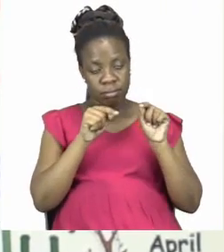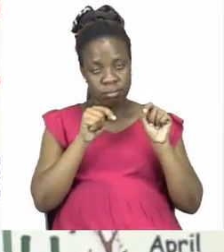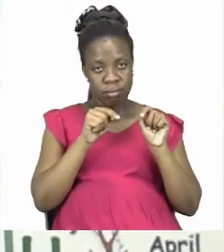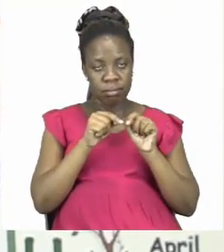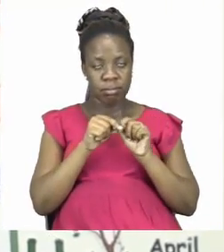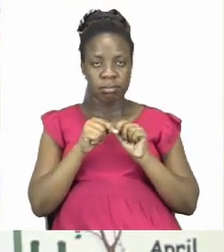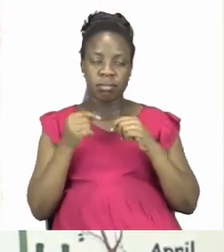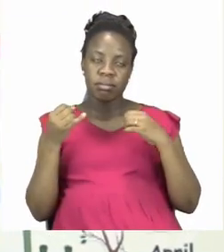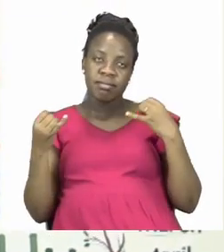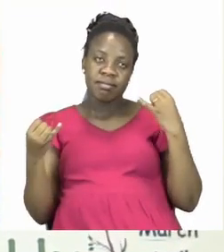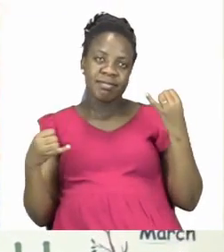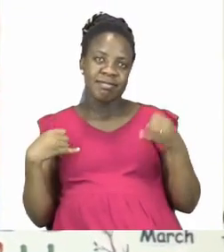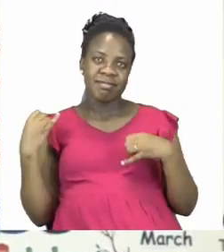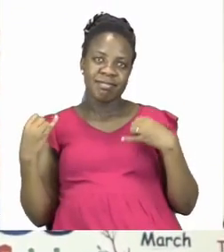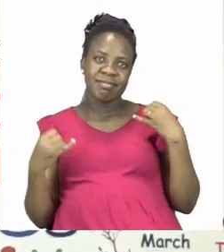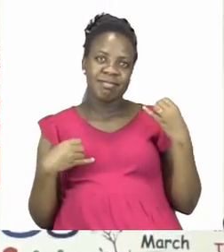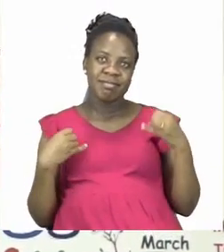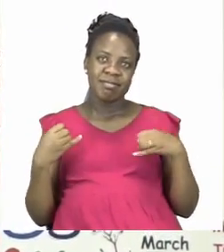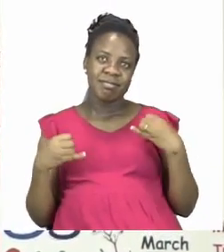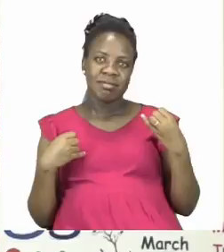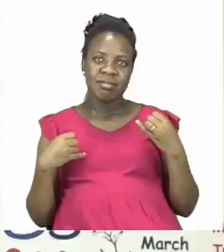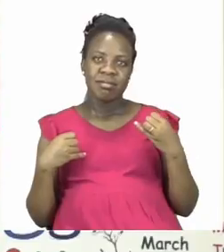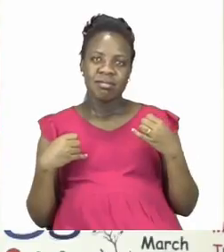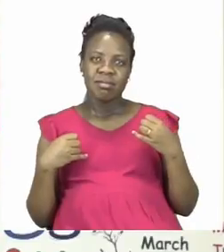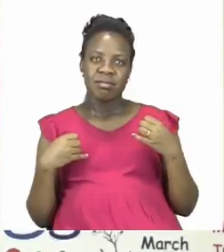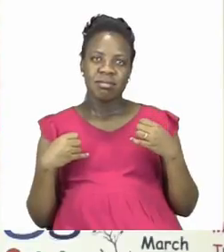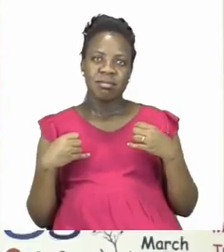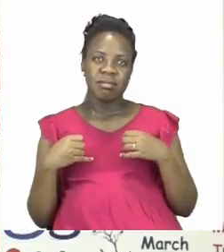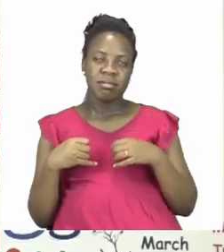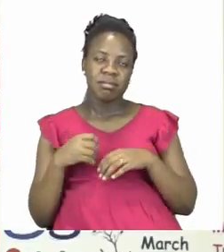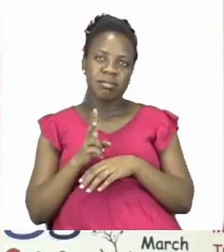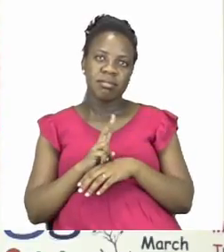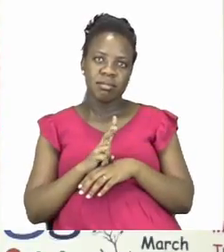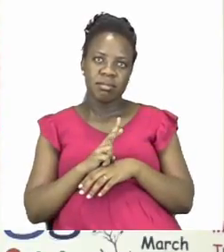hope you will have lots of fun boys and girls. I will see you after this ad break.